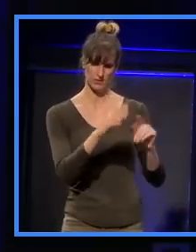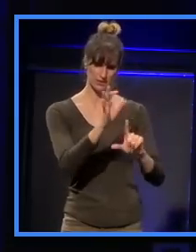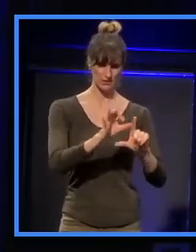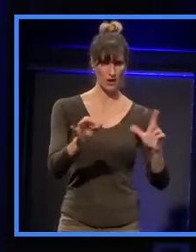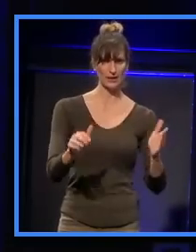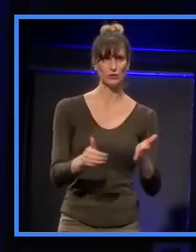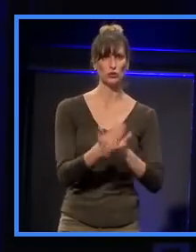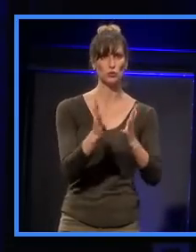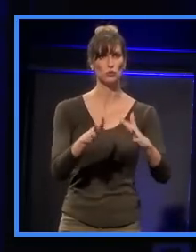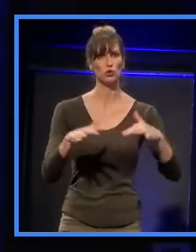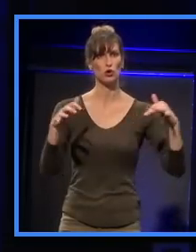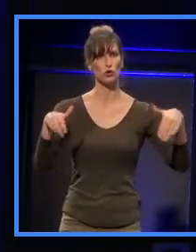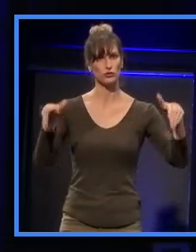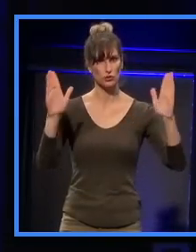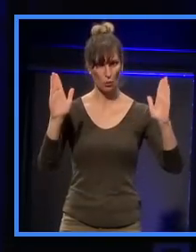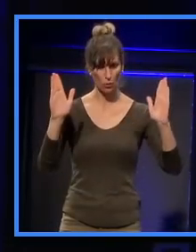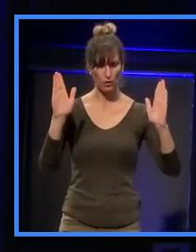little further.